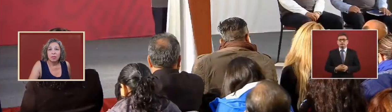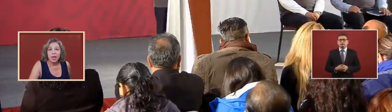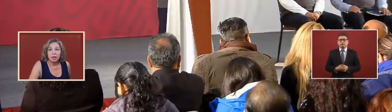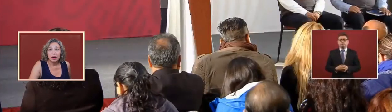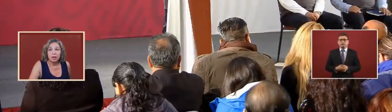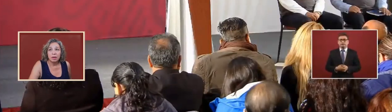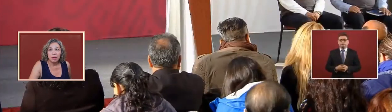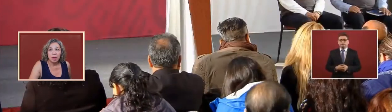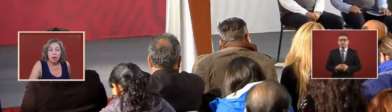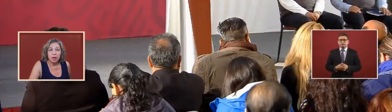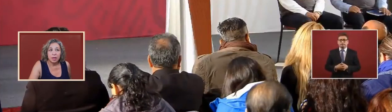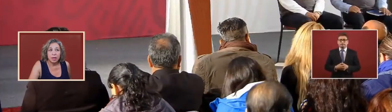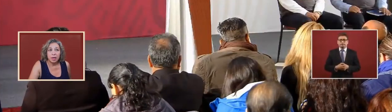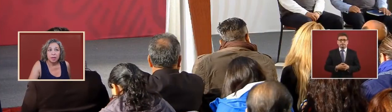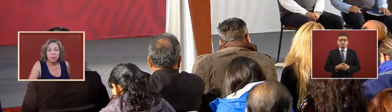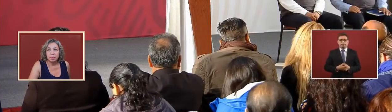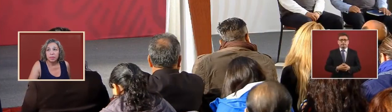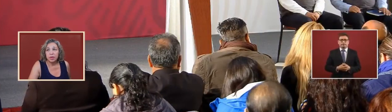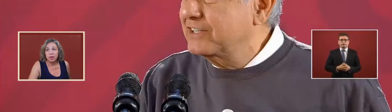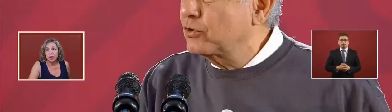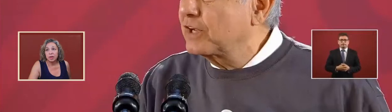that on